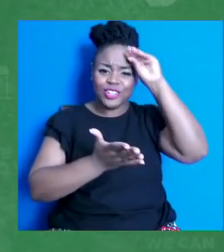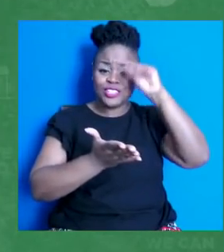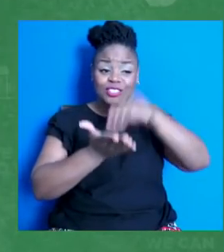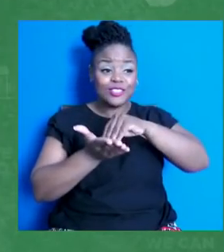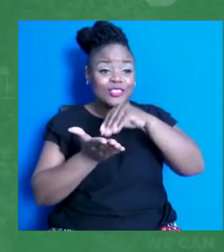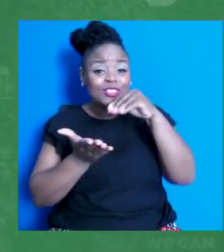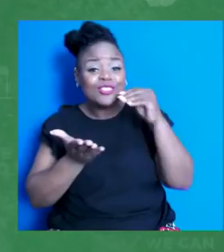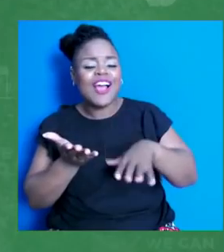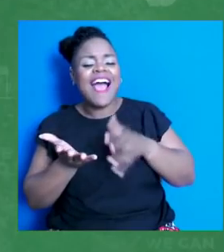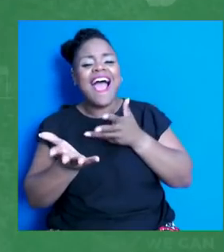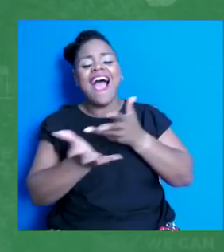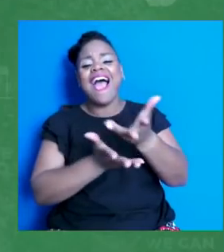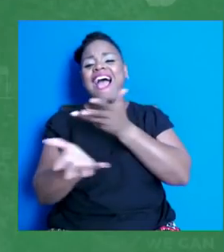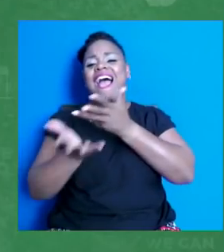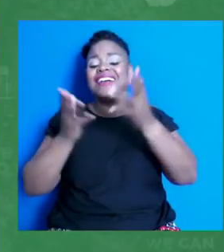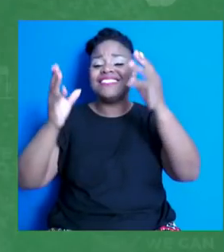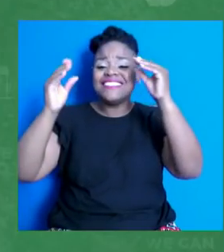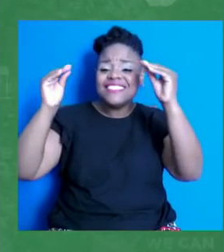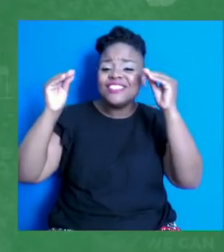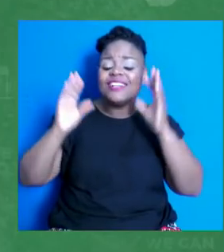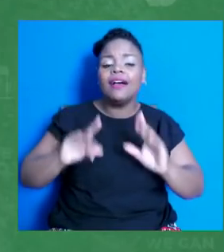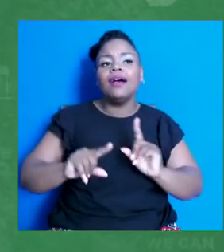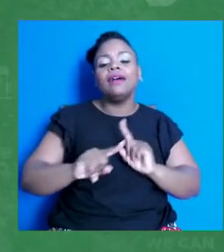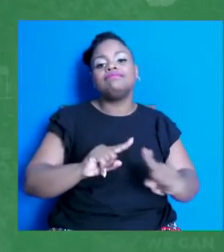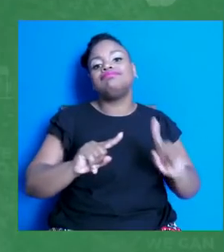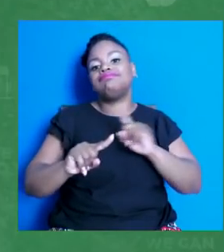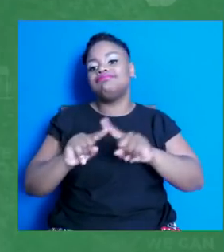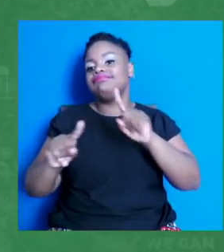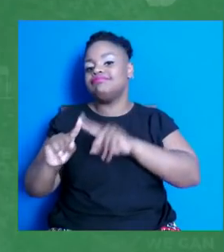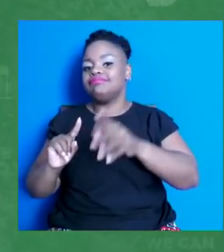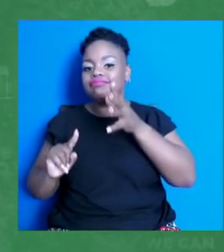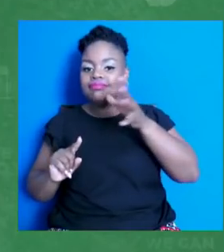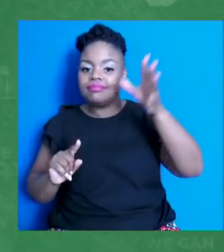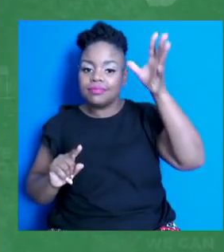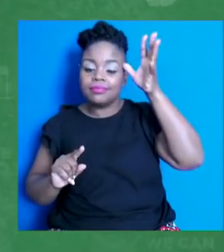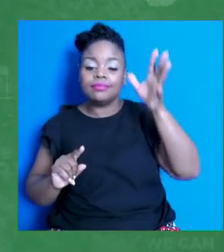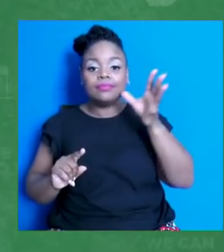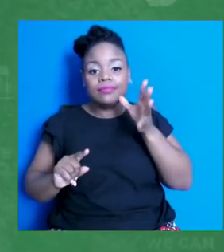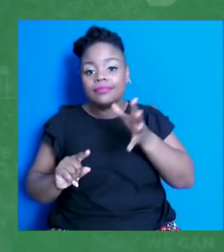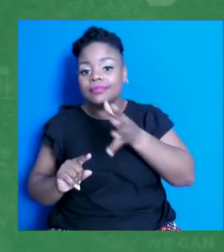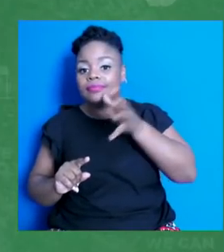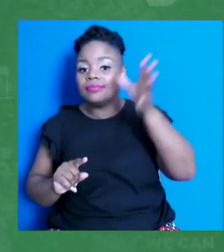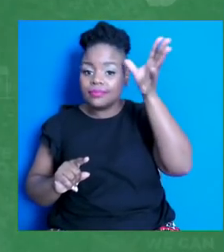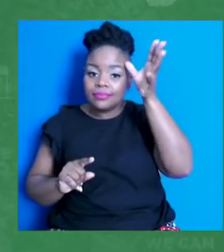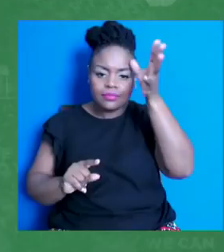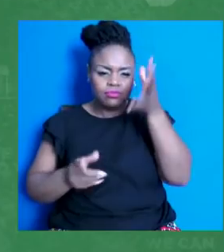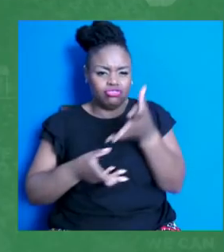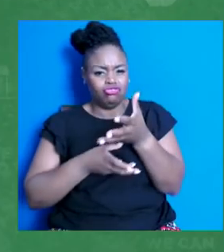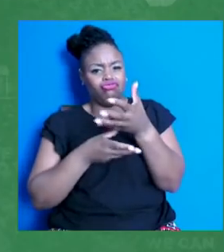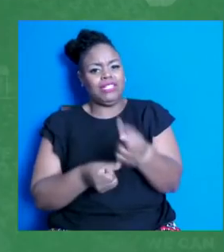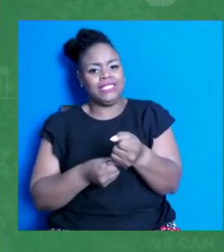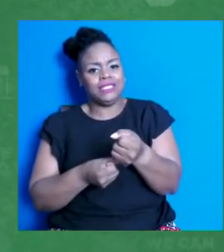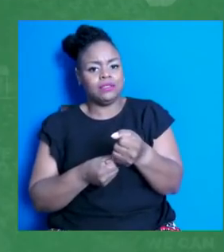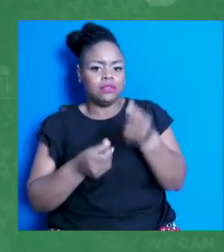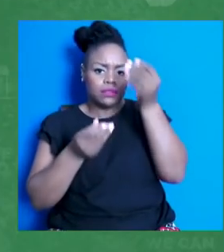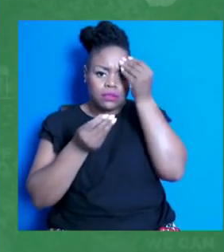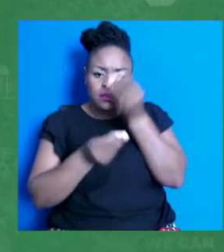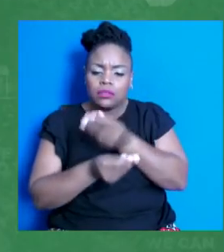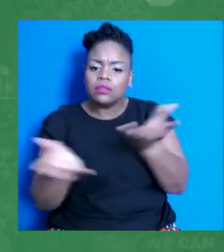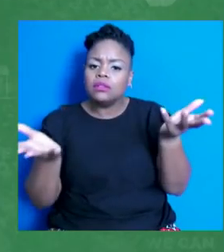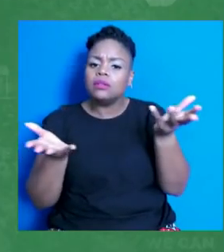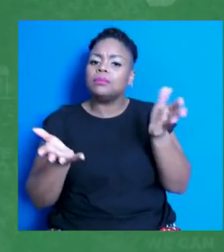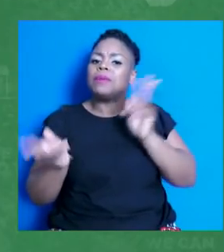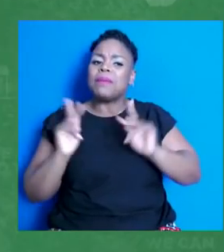And I saw how impactful it is to have trusted messengers, people just like you sharing information with their